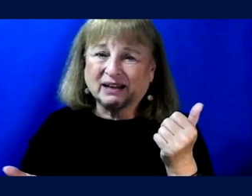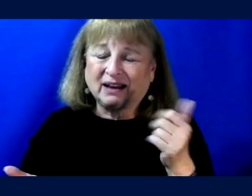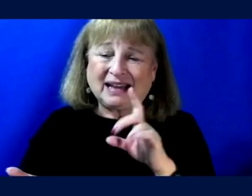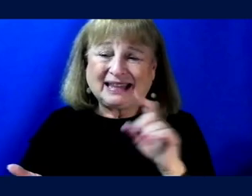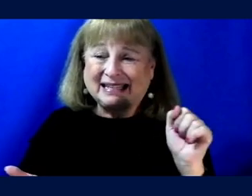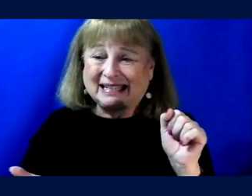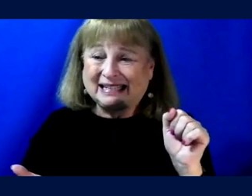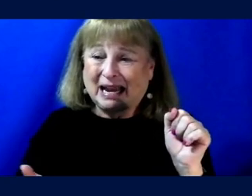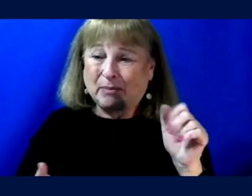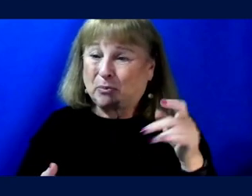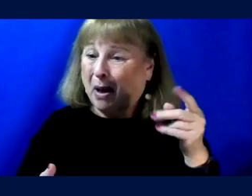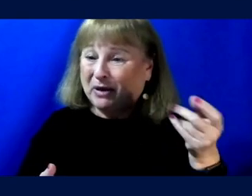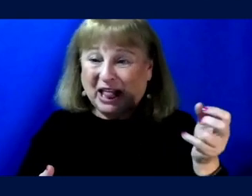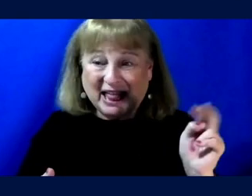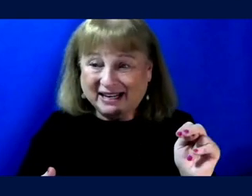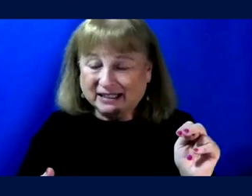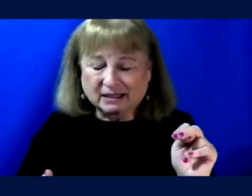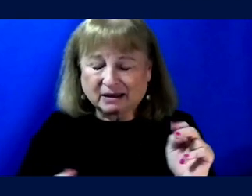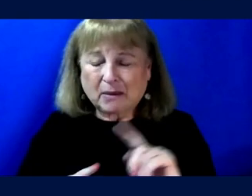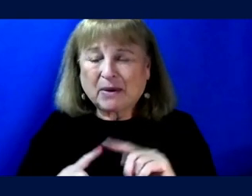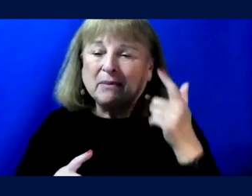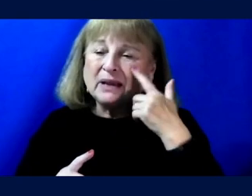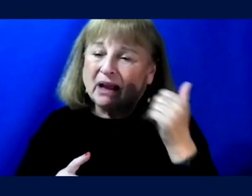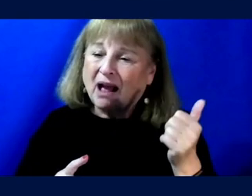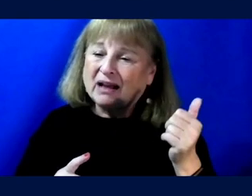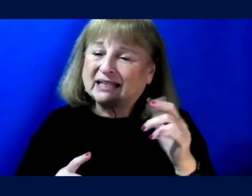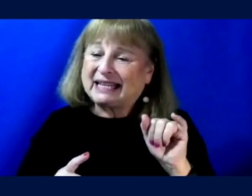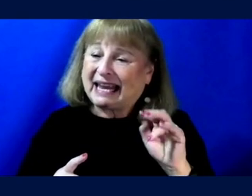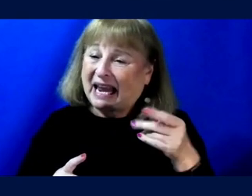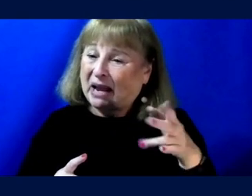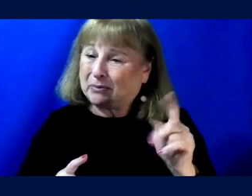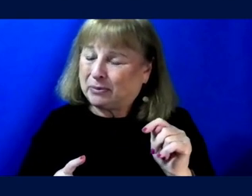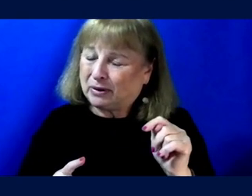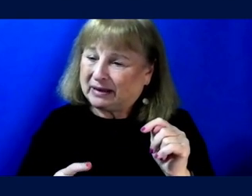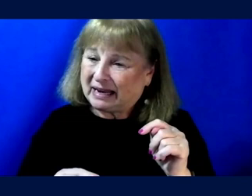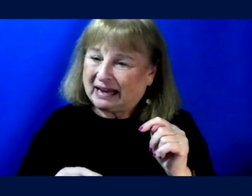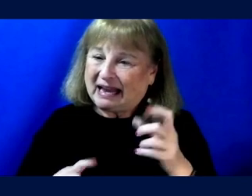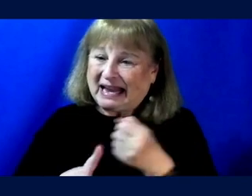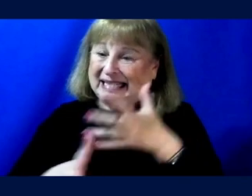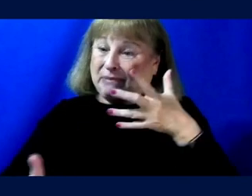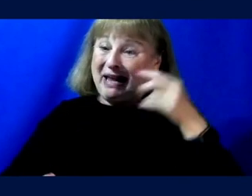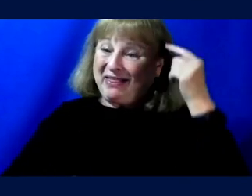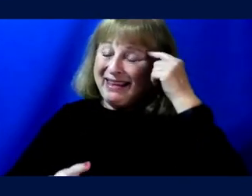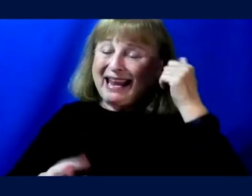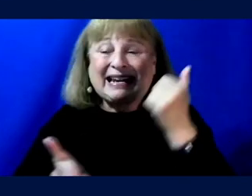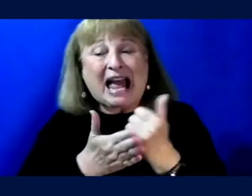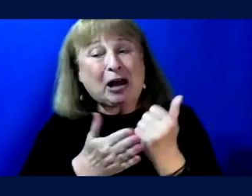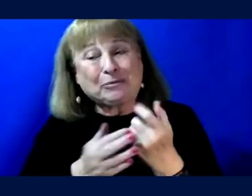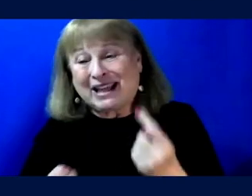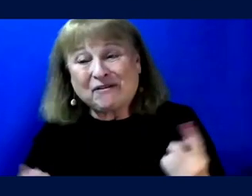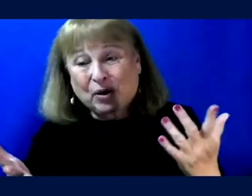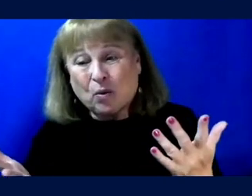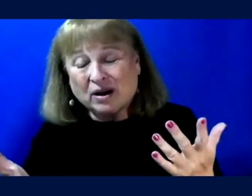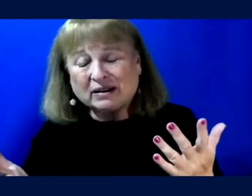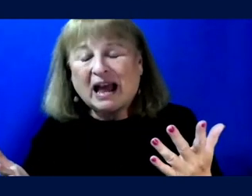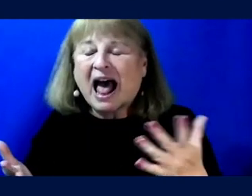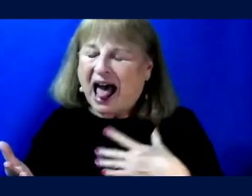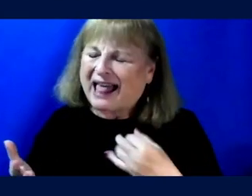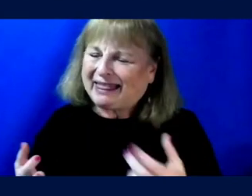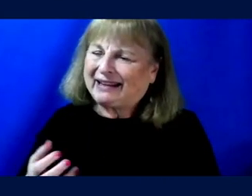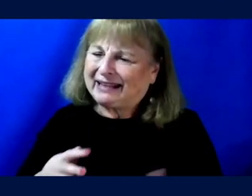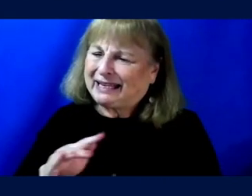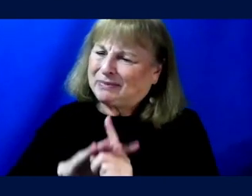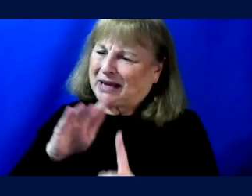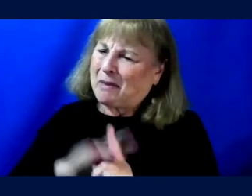disabled population, it's because their input expands the thinking and helps everybody. I like that this keeps coming, that